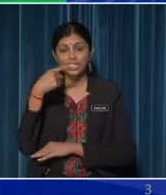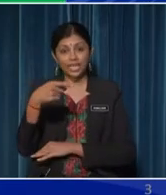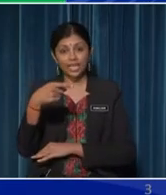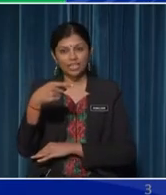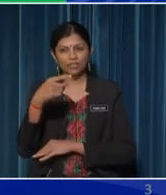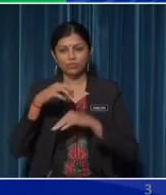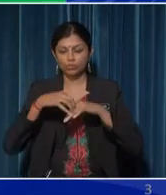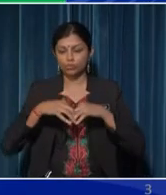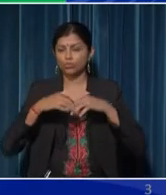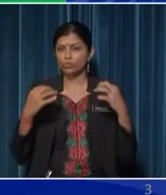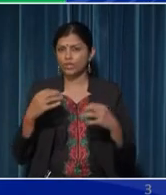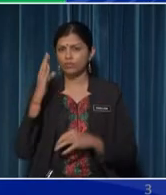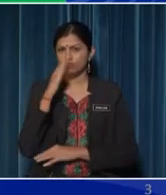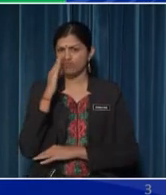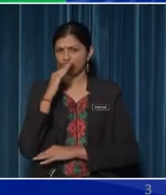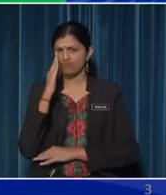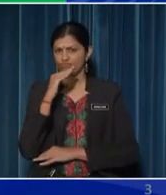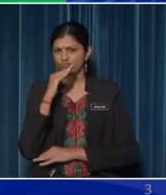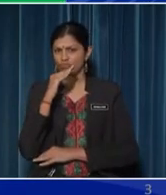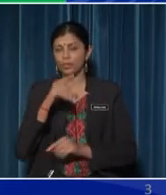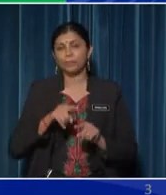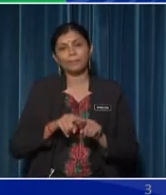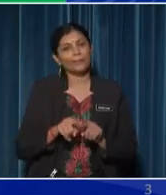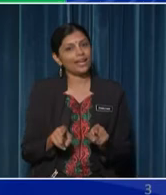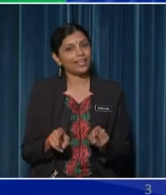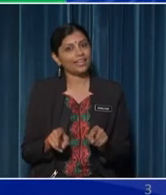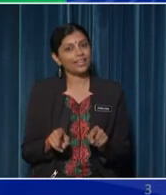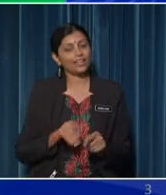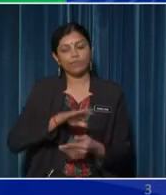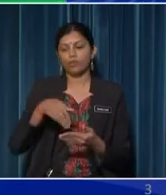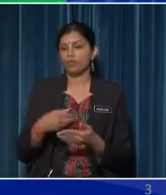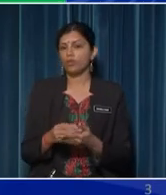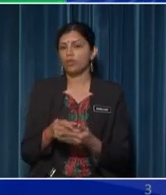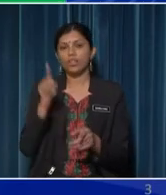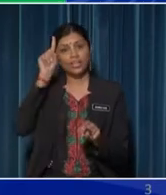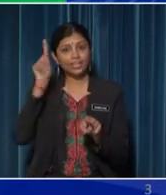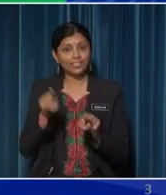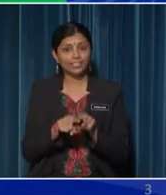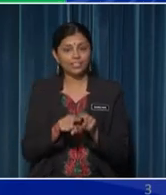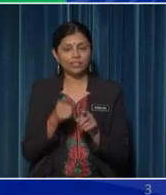smelly But most of us agree that the taste is great, don't we?